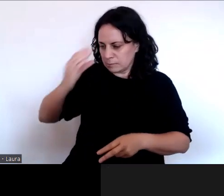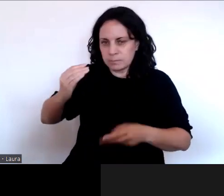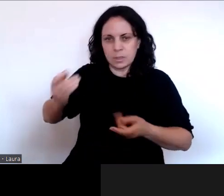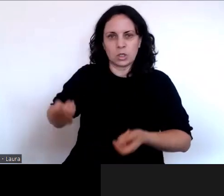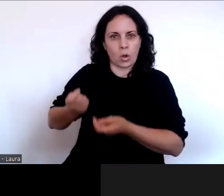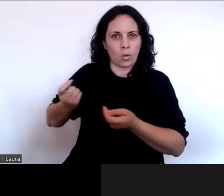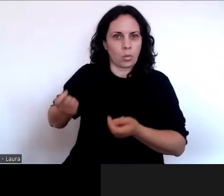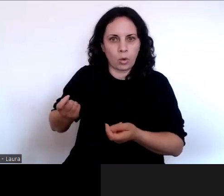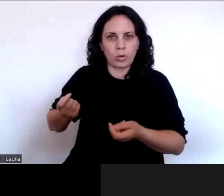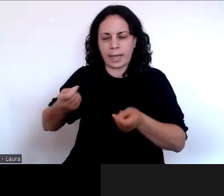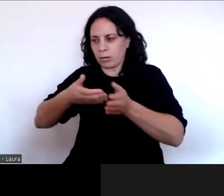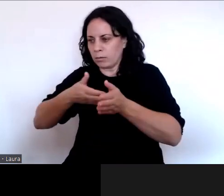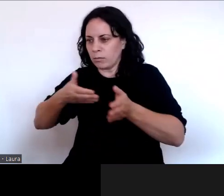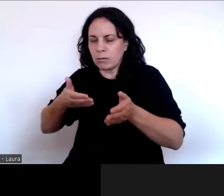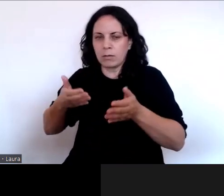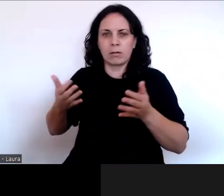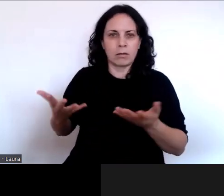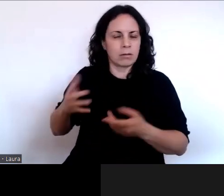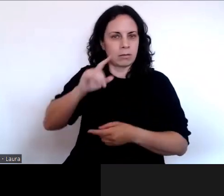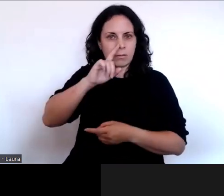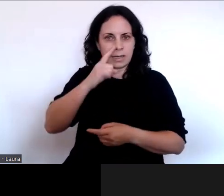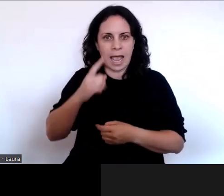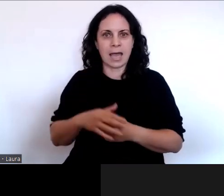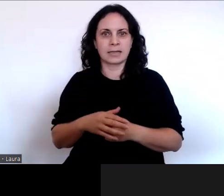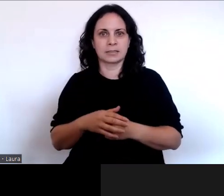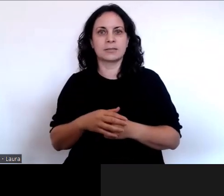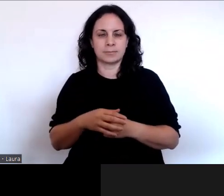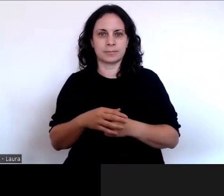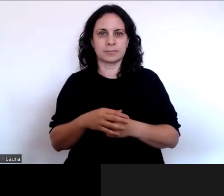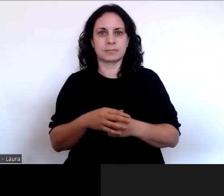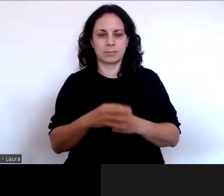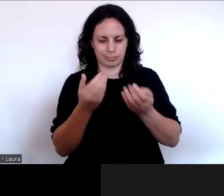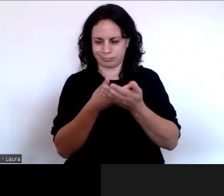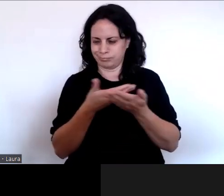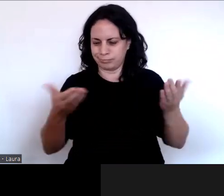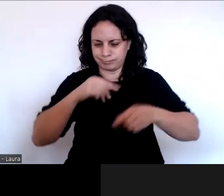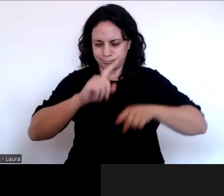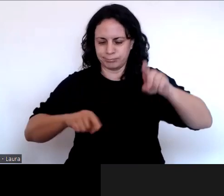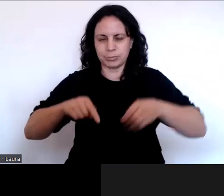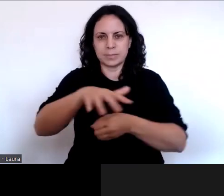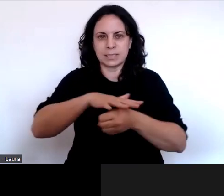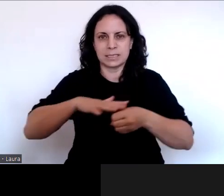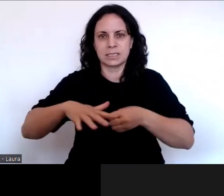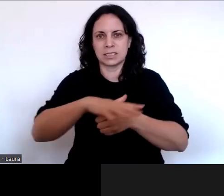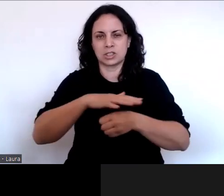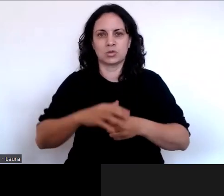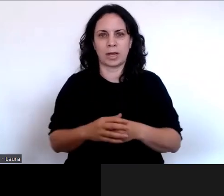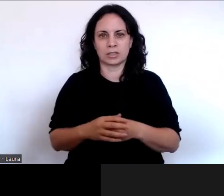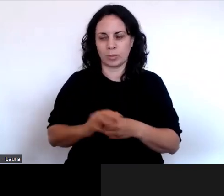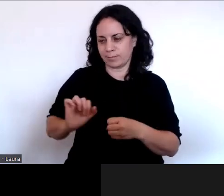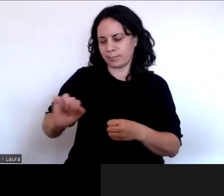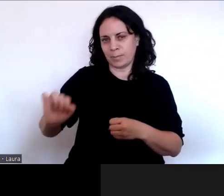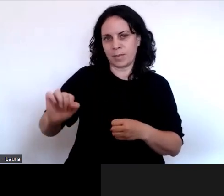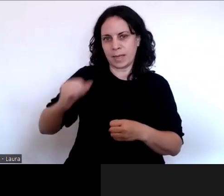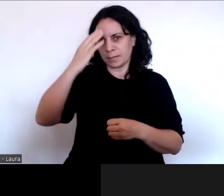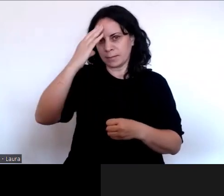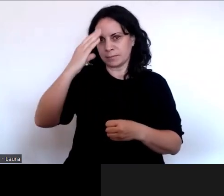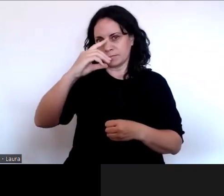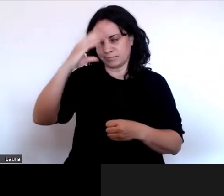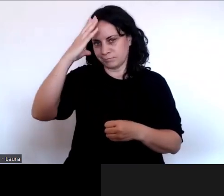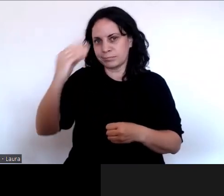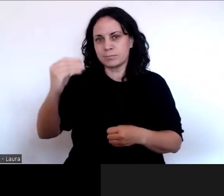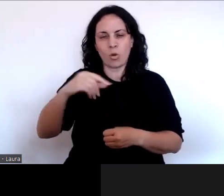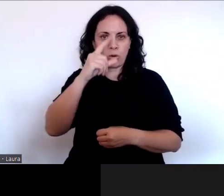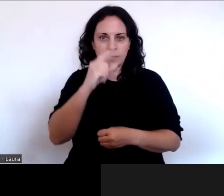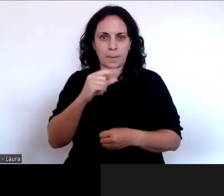And there's some situations, but it's really what there's a really wide range of situations where capacity can become relevant in